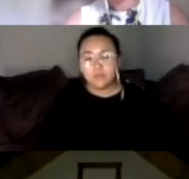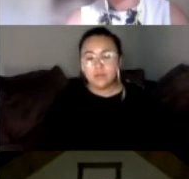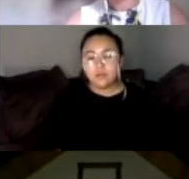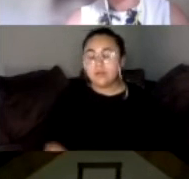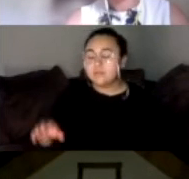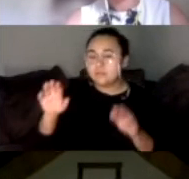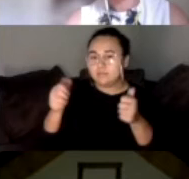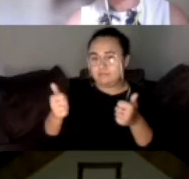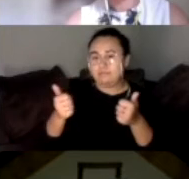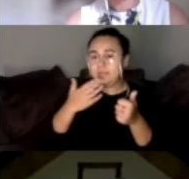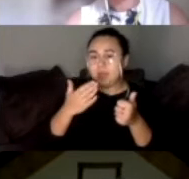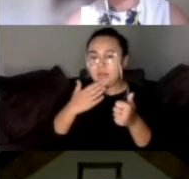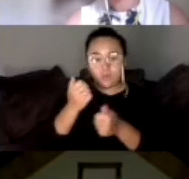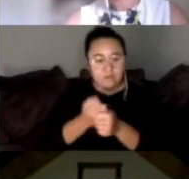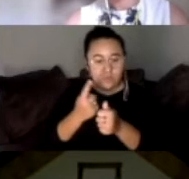Excellent, everyone. Can you hear me?